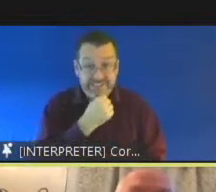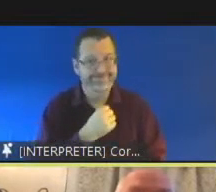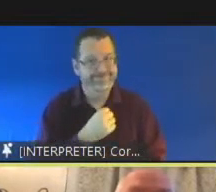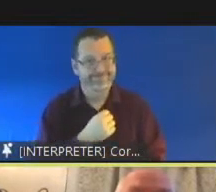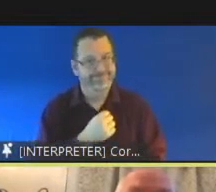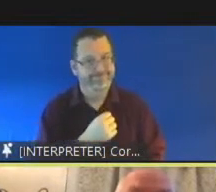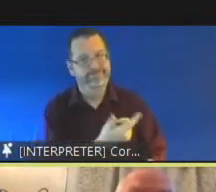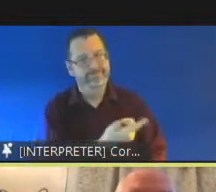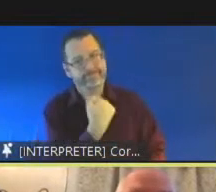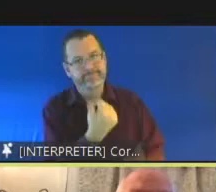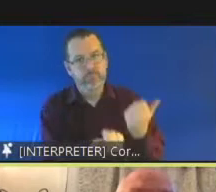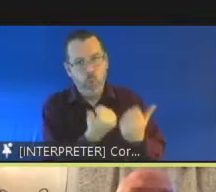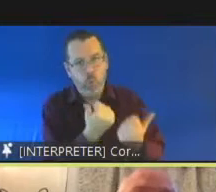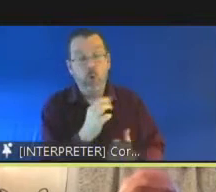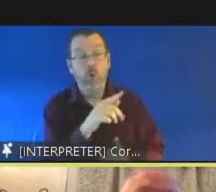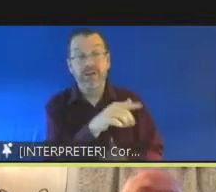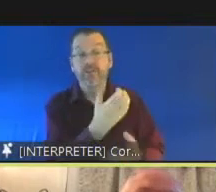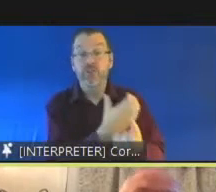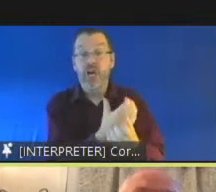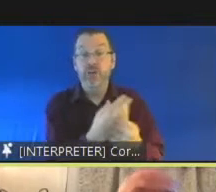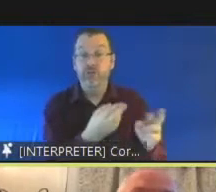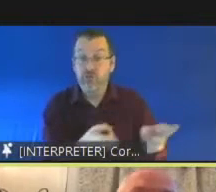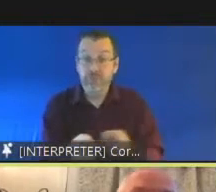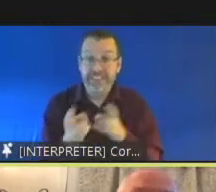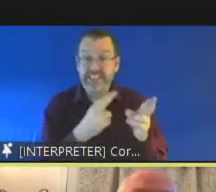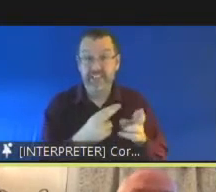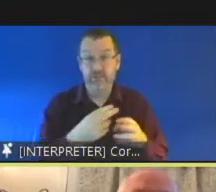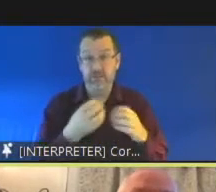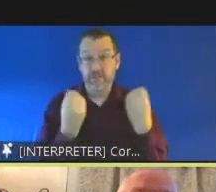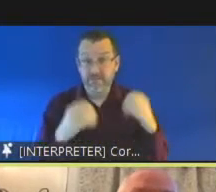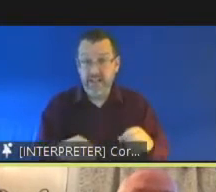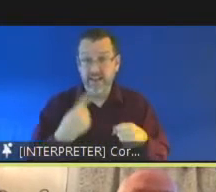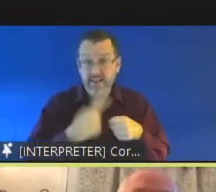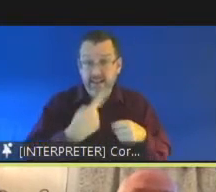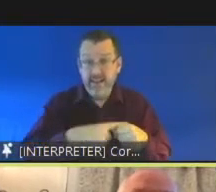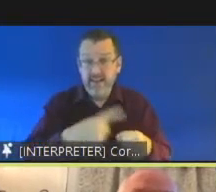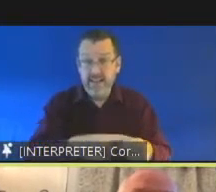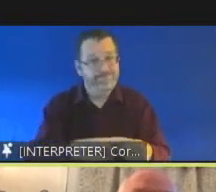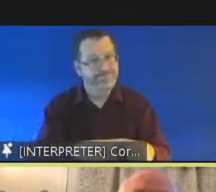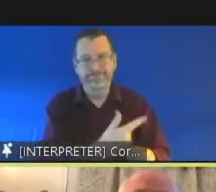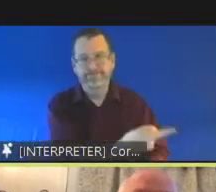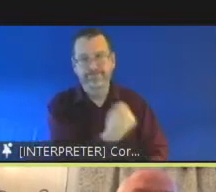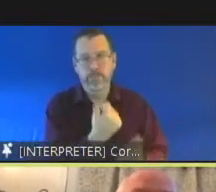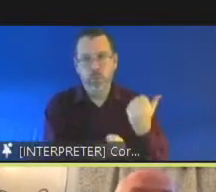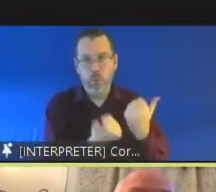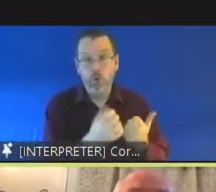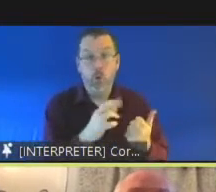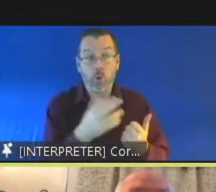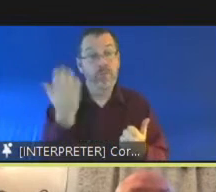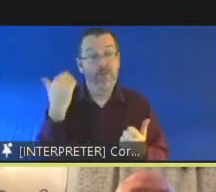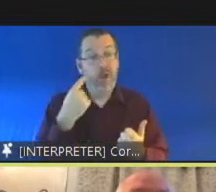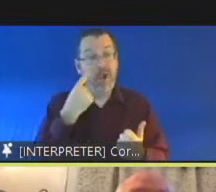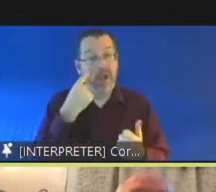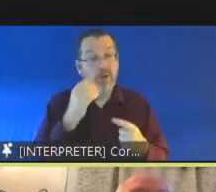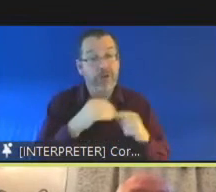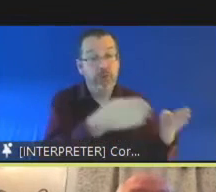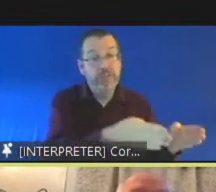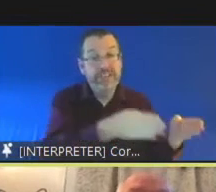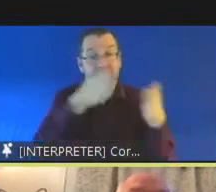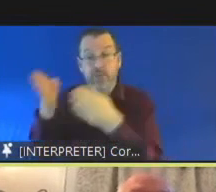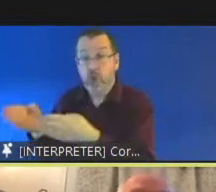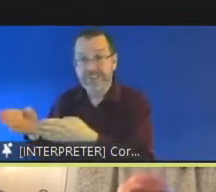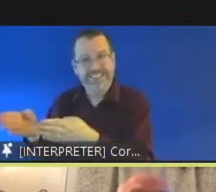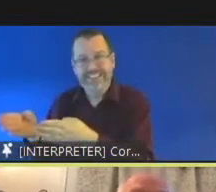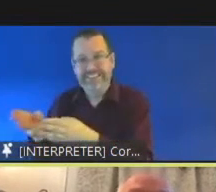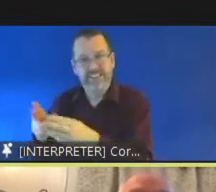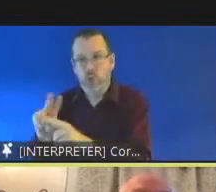prolific repeat offender and previous efforts at diversion haven't worked. Some